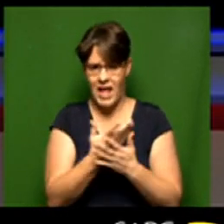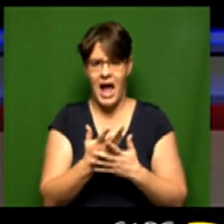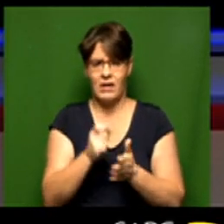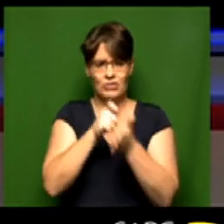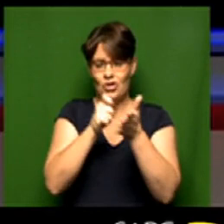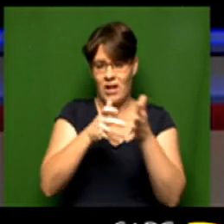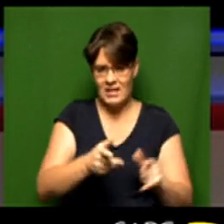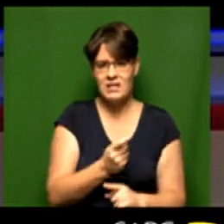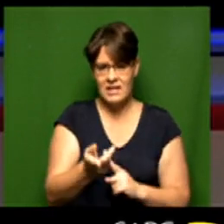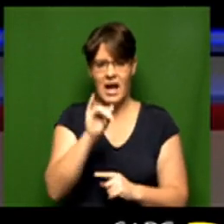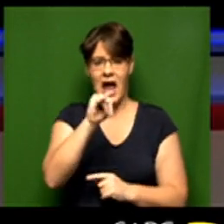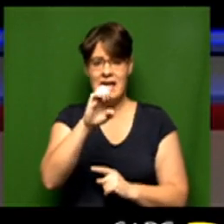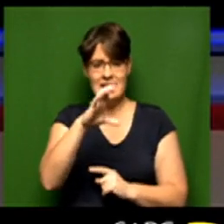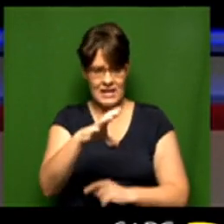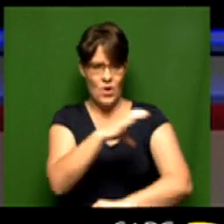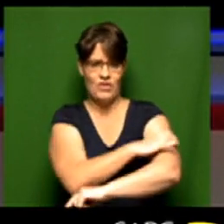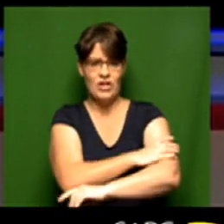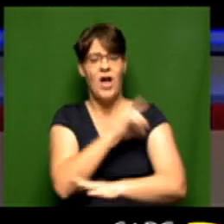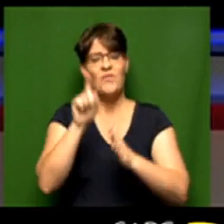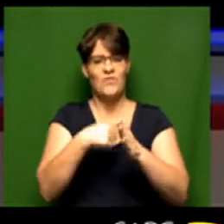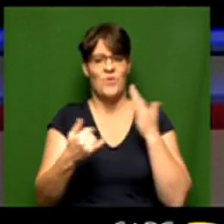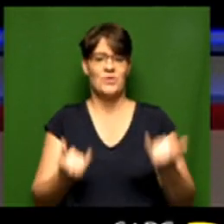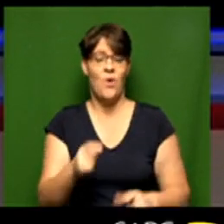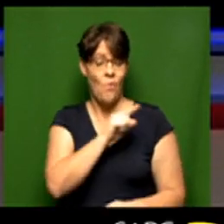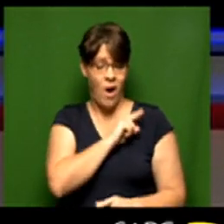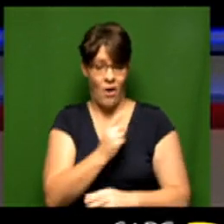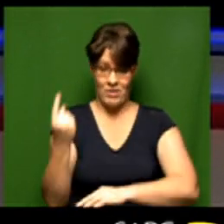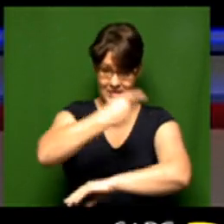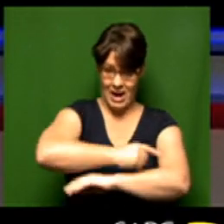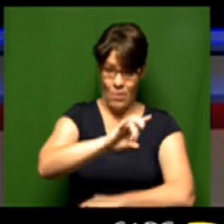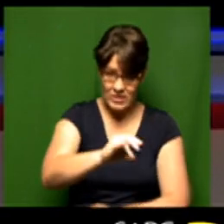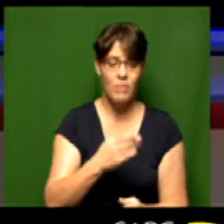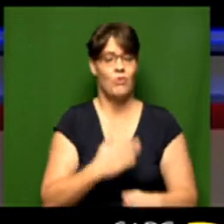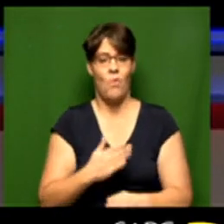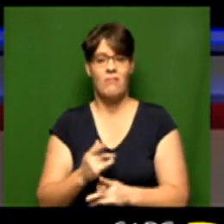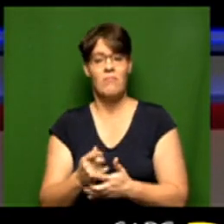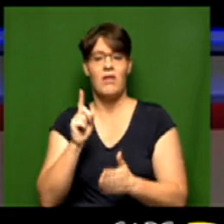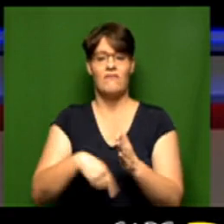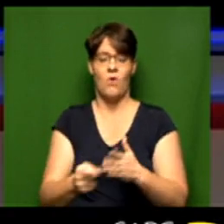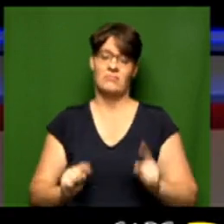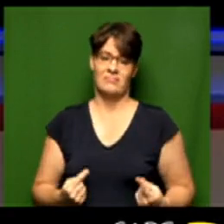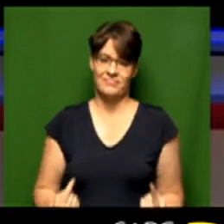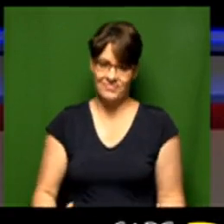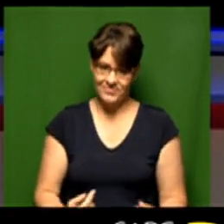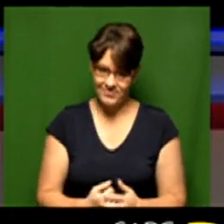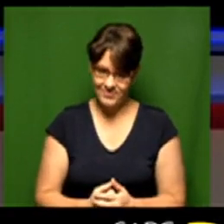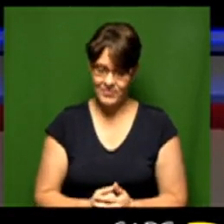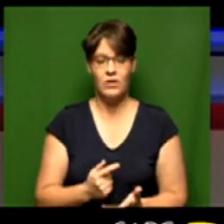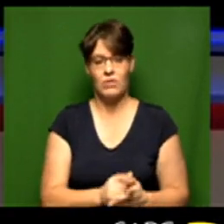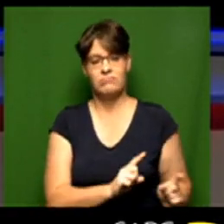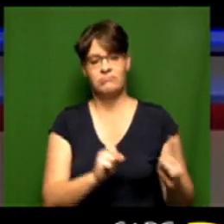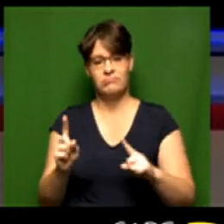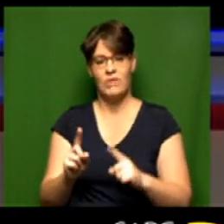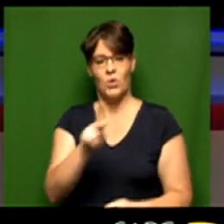you'll actually see some of the IAC officials voting today because on the day they'll be working and they won't be able to cast their vote now let's go over